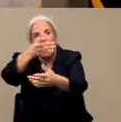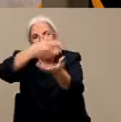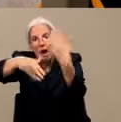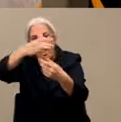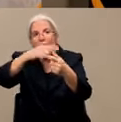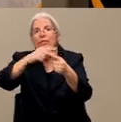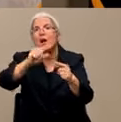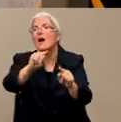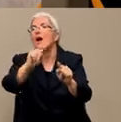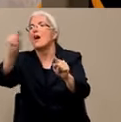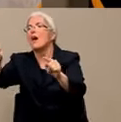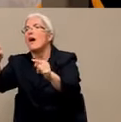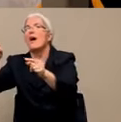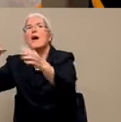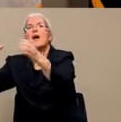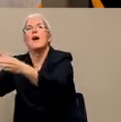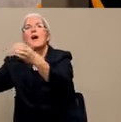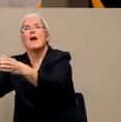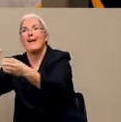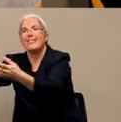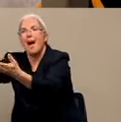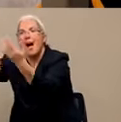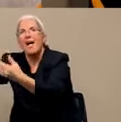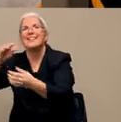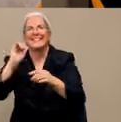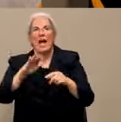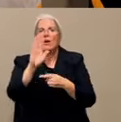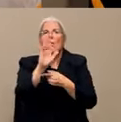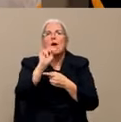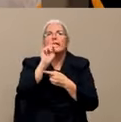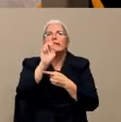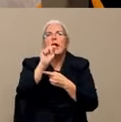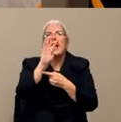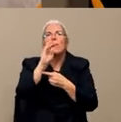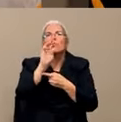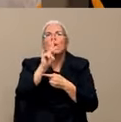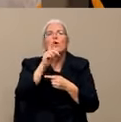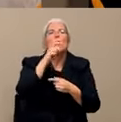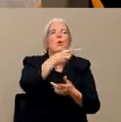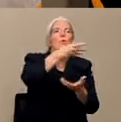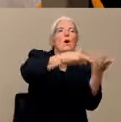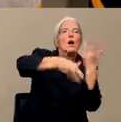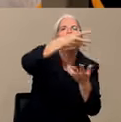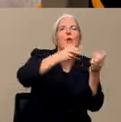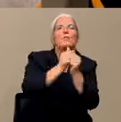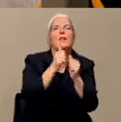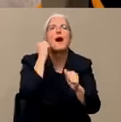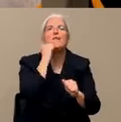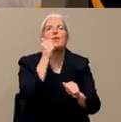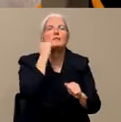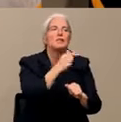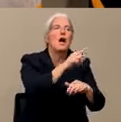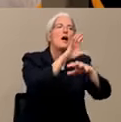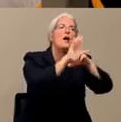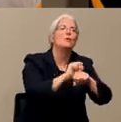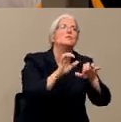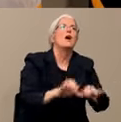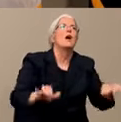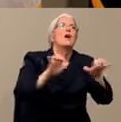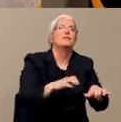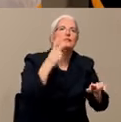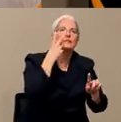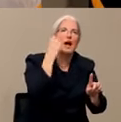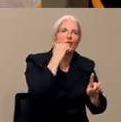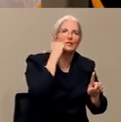people that you're in contact with every day. So that's the people you're used to seeing. And so with the